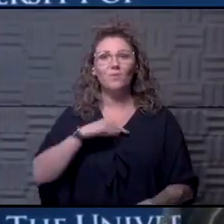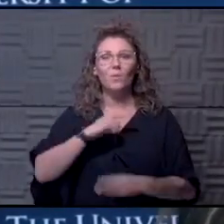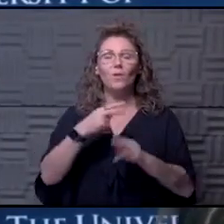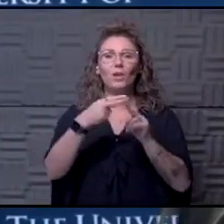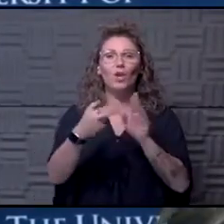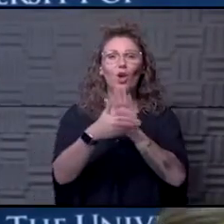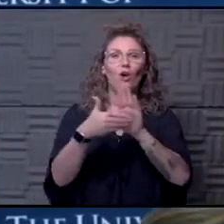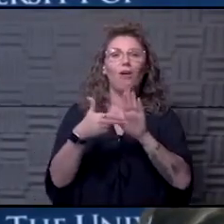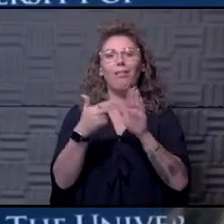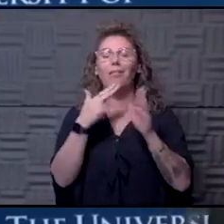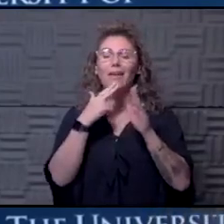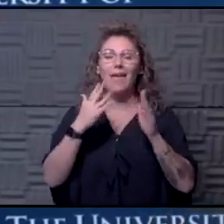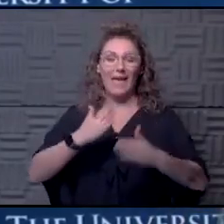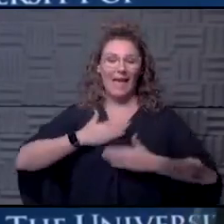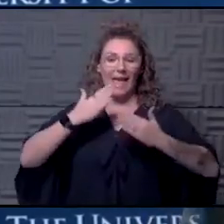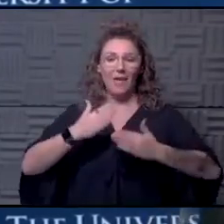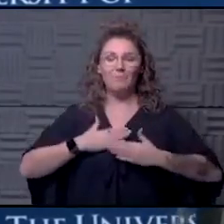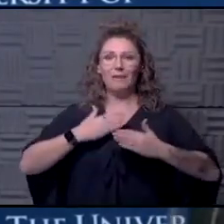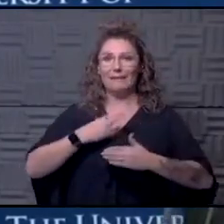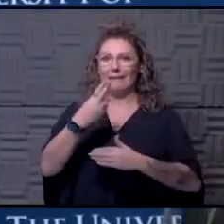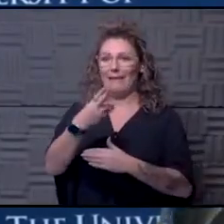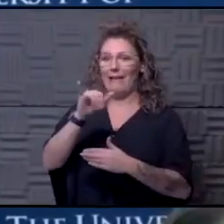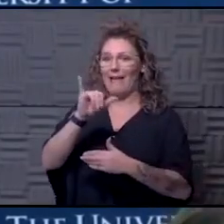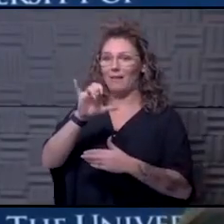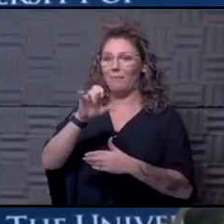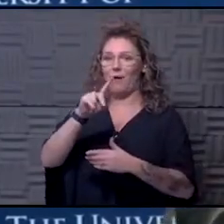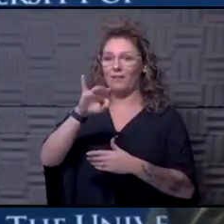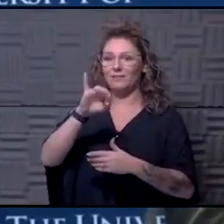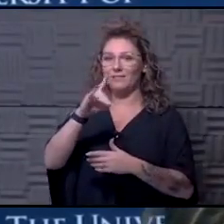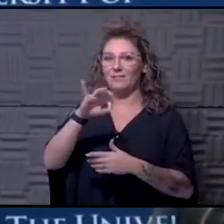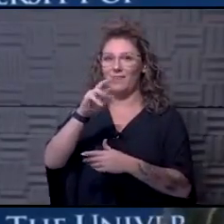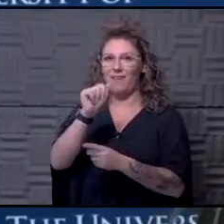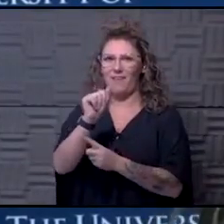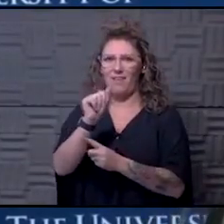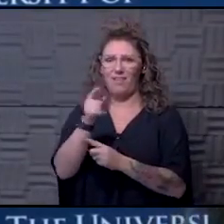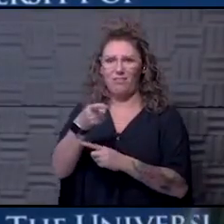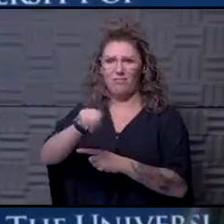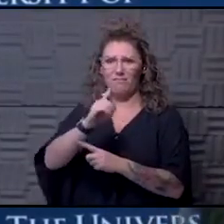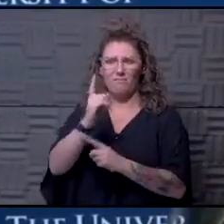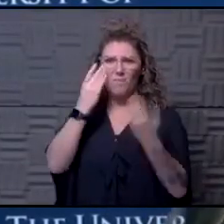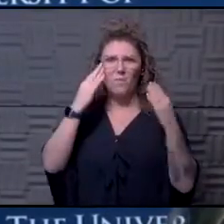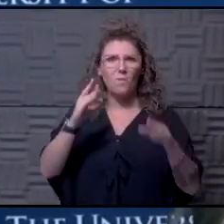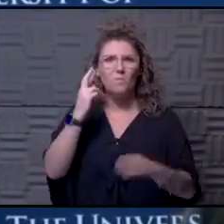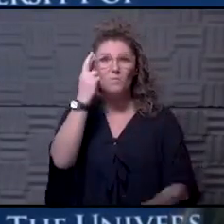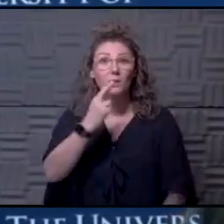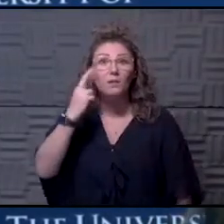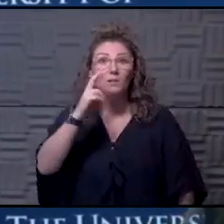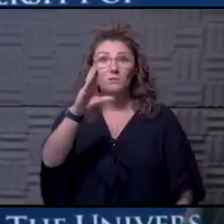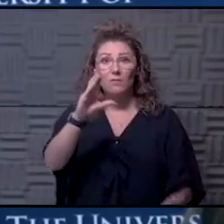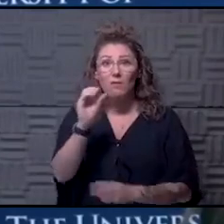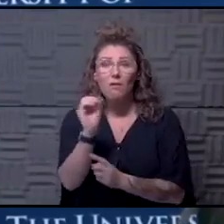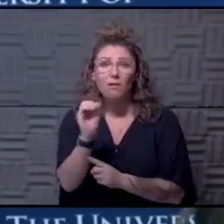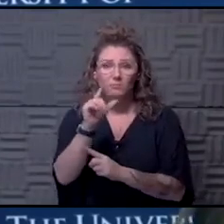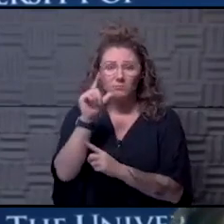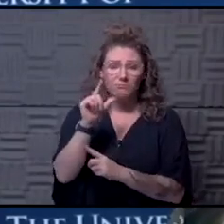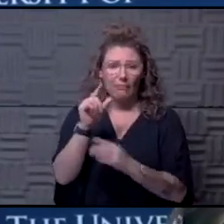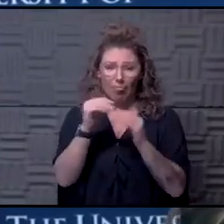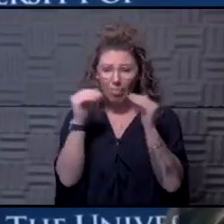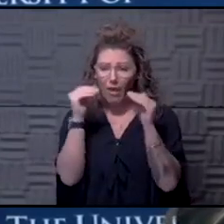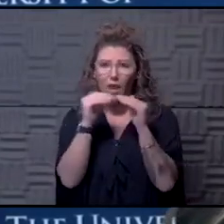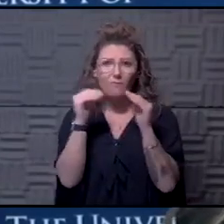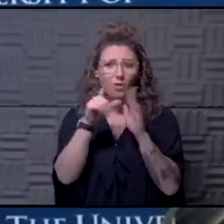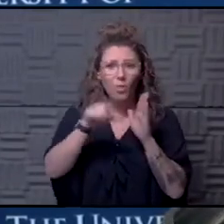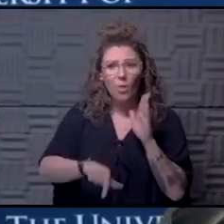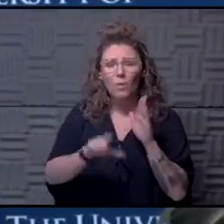quote, happy hypoxia, which means that patients don't realize their oxygen levels are so low and they need so much oxygen.